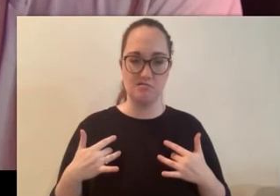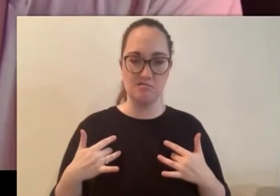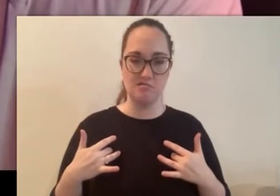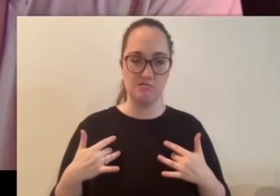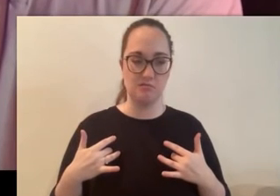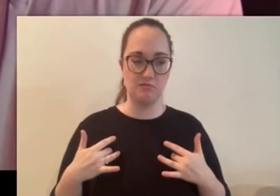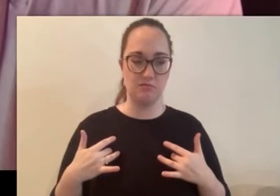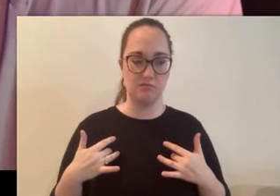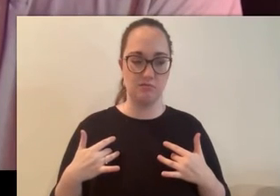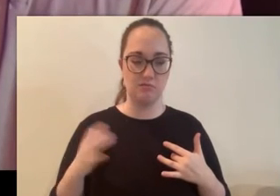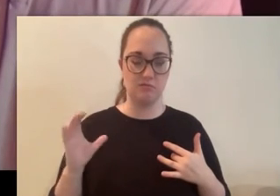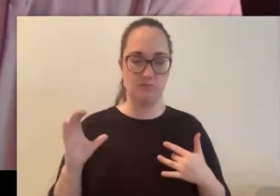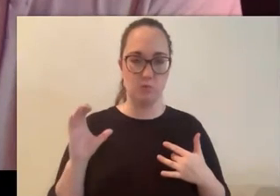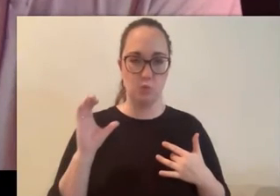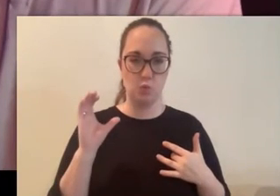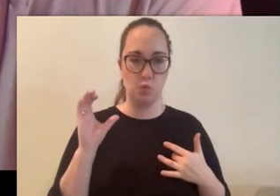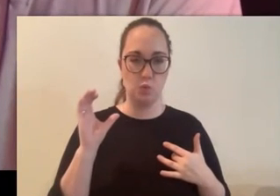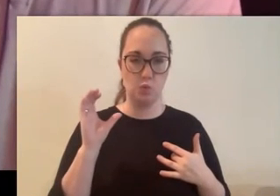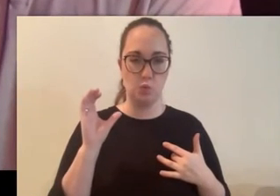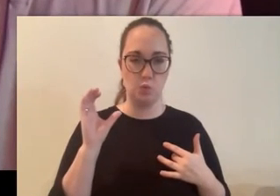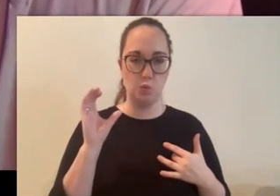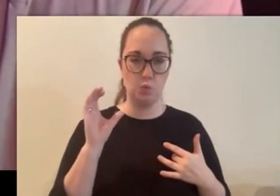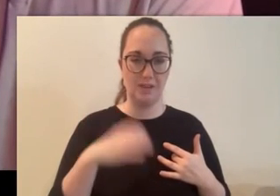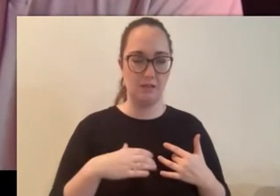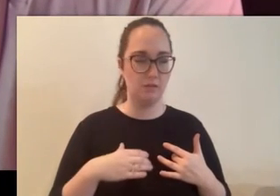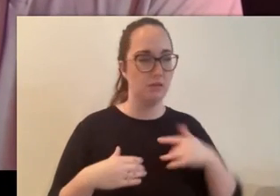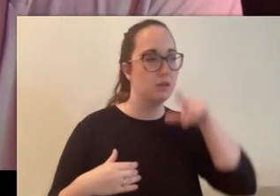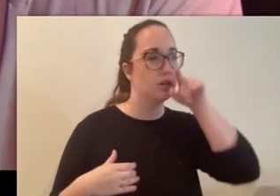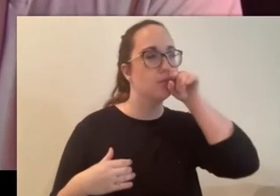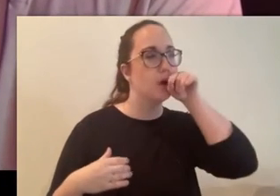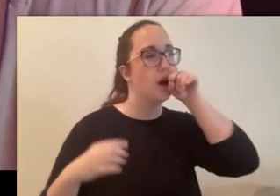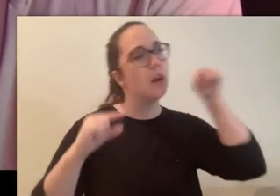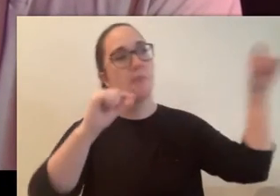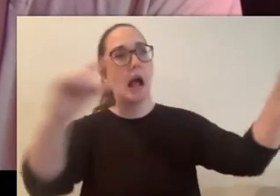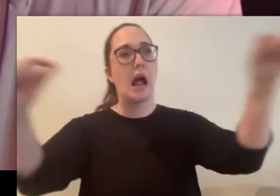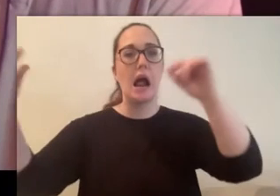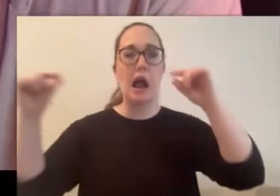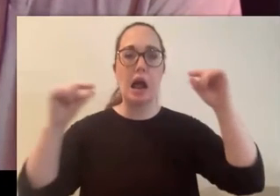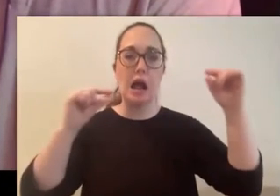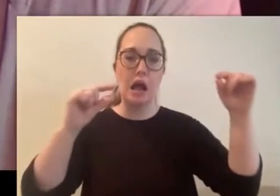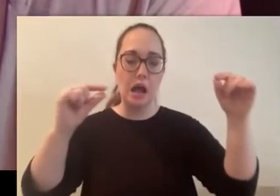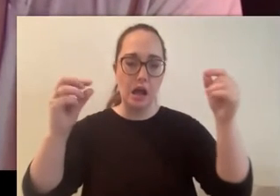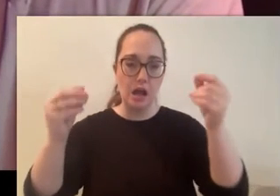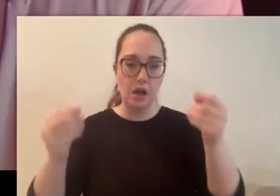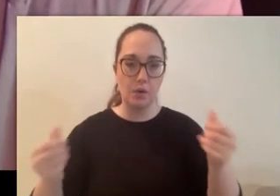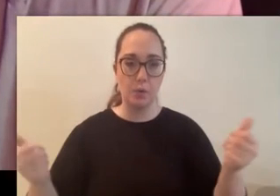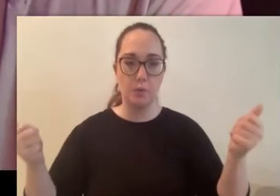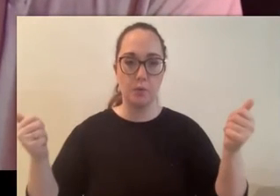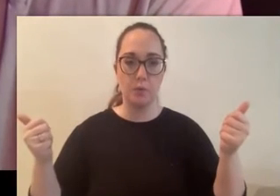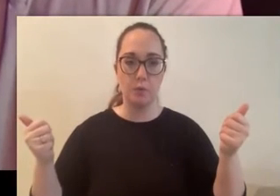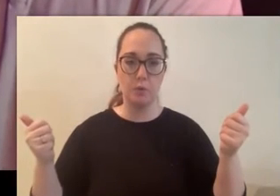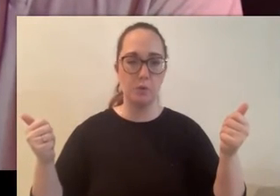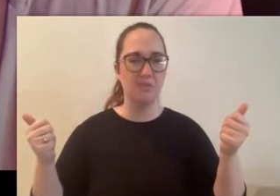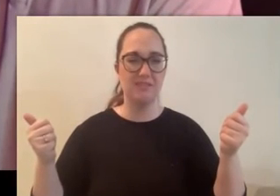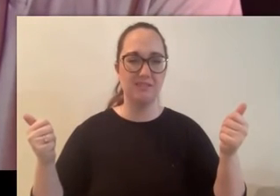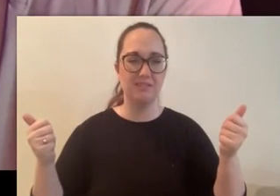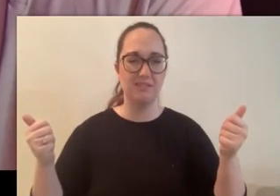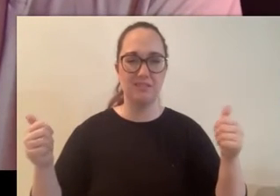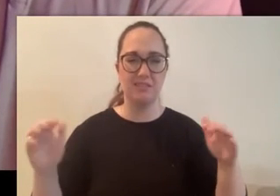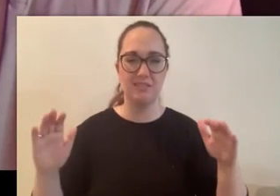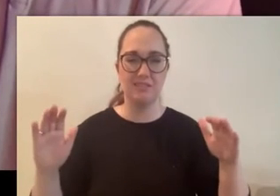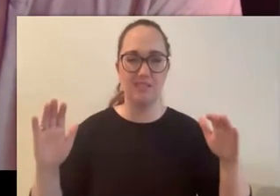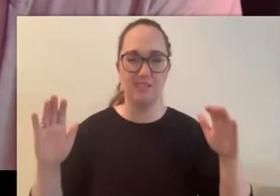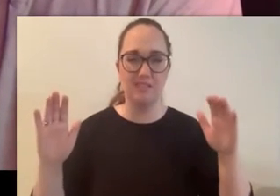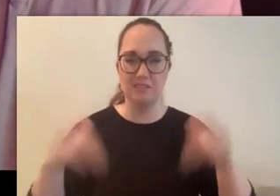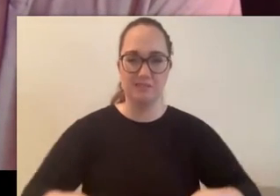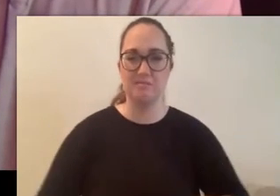huh that's funny i don't what happened to all the birds i don't hear any of the birds anymore that's that you know what i'm all in my head i'm all in